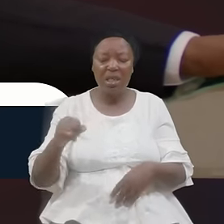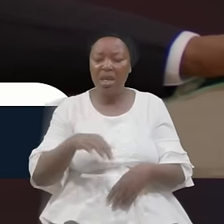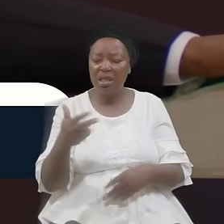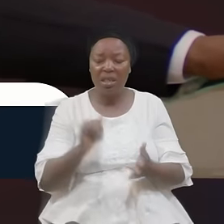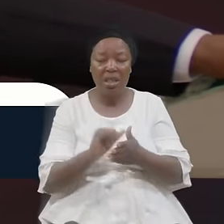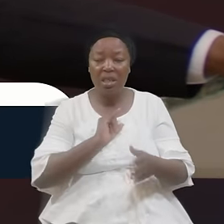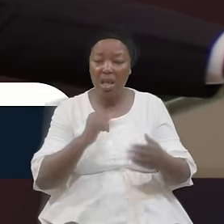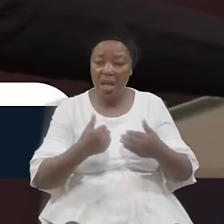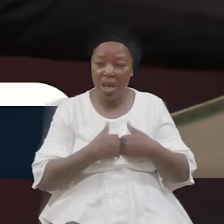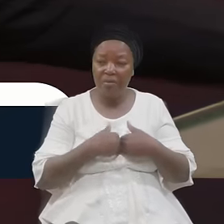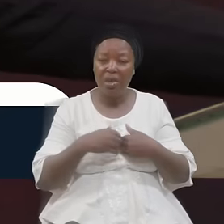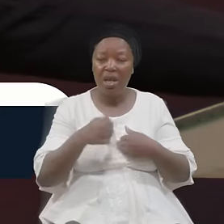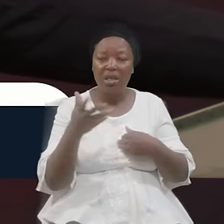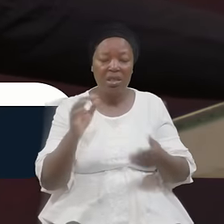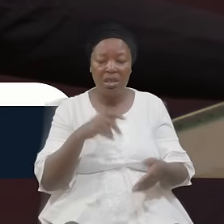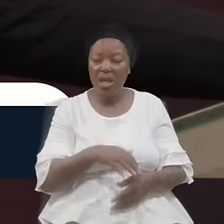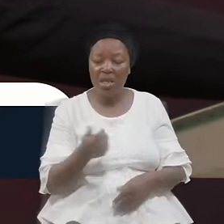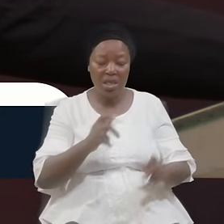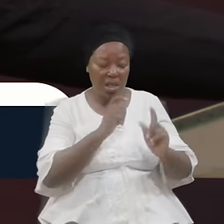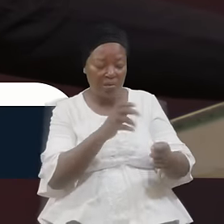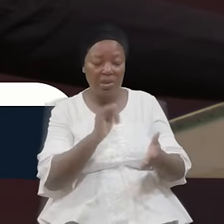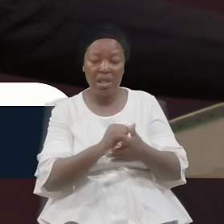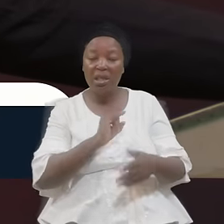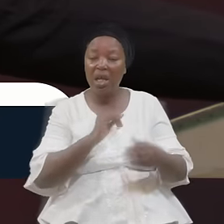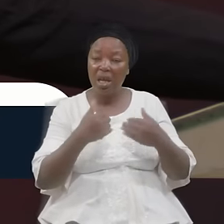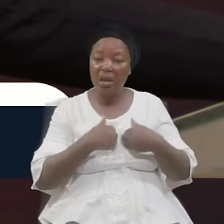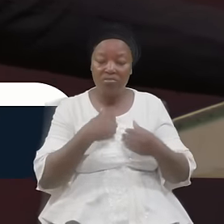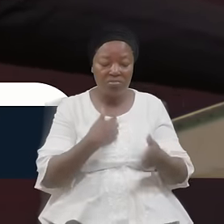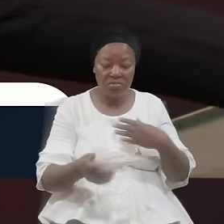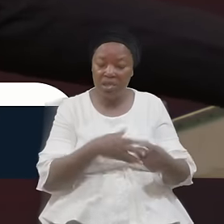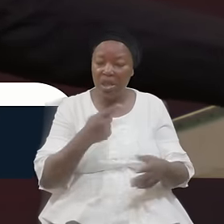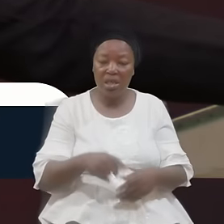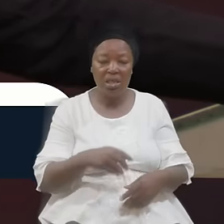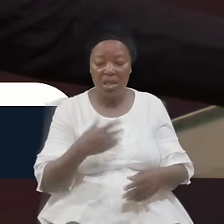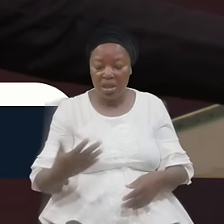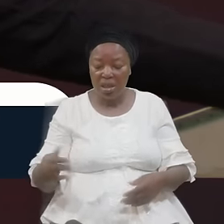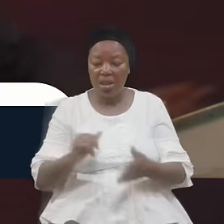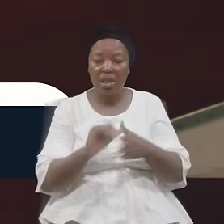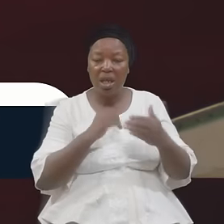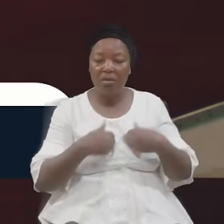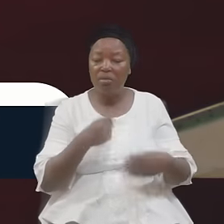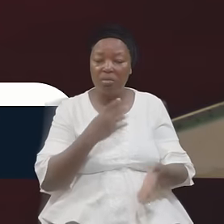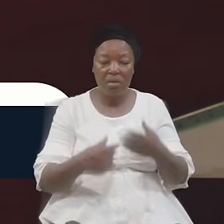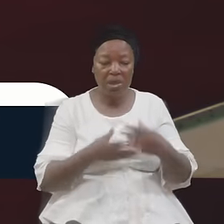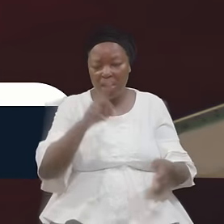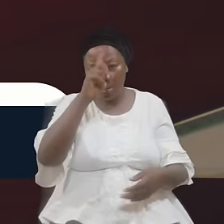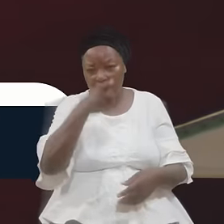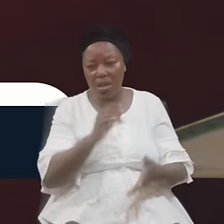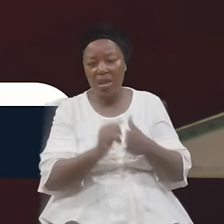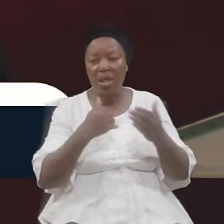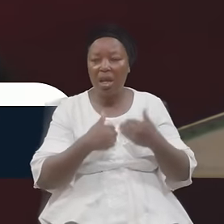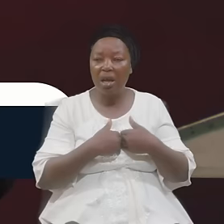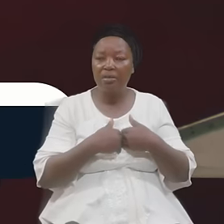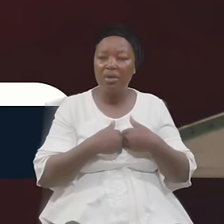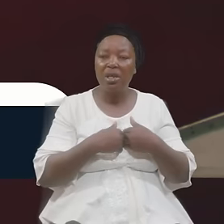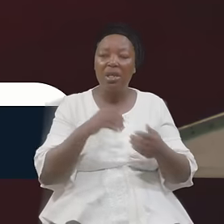Whatever Gift I Have Whatever Property I Have And Whatever Talent I Have That Will Be